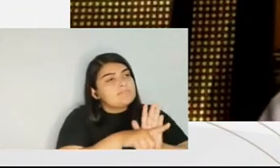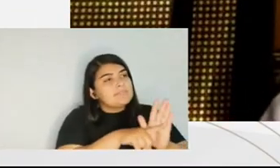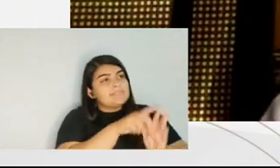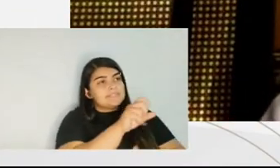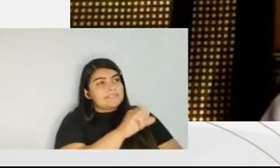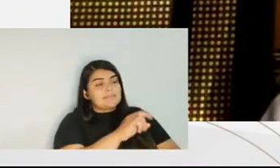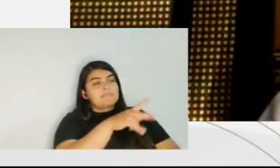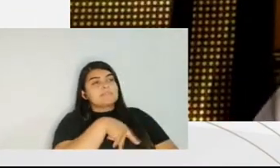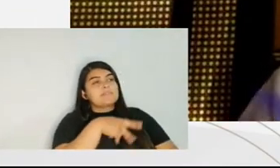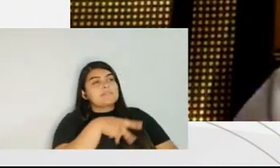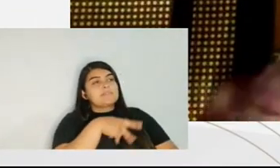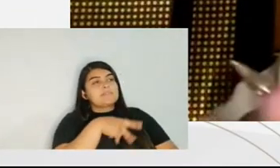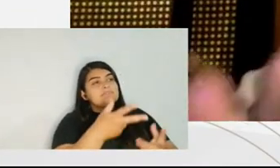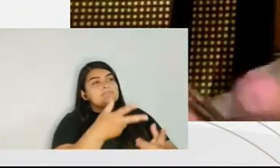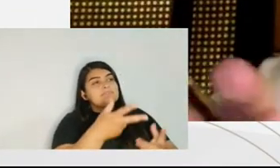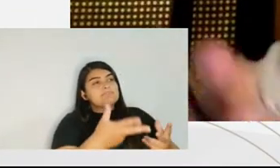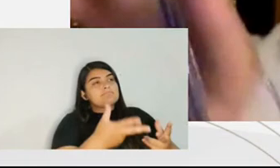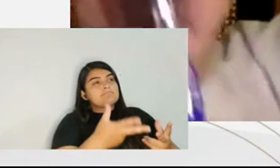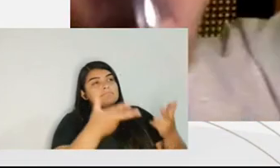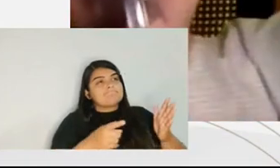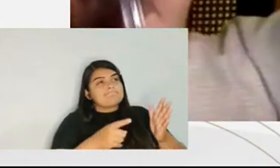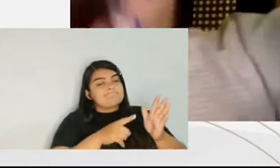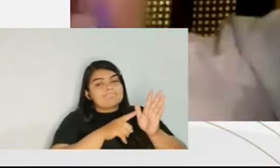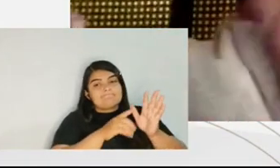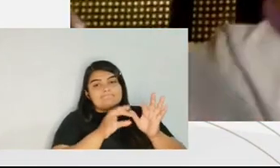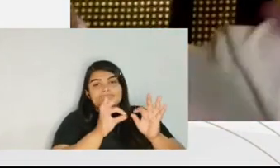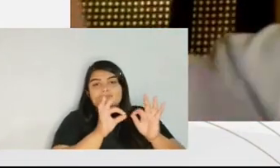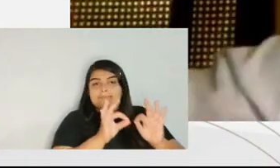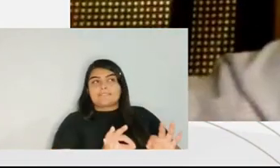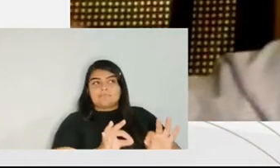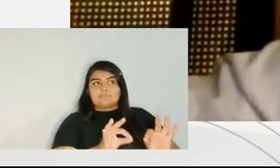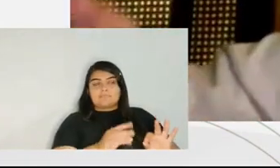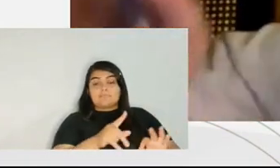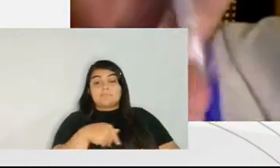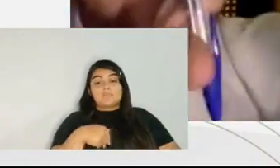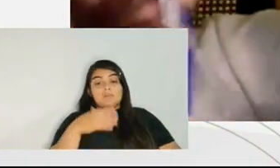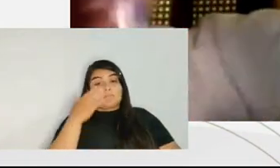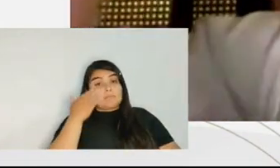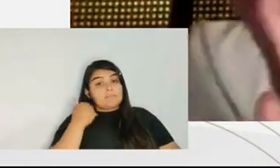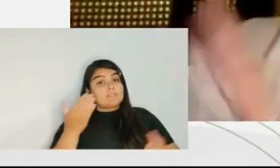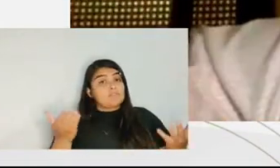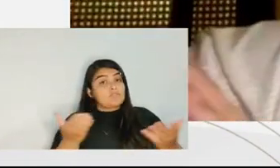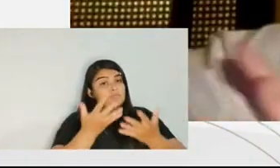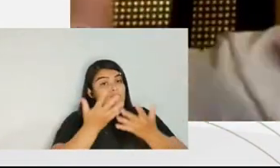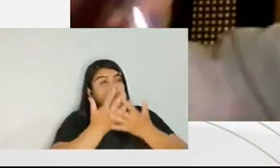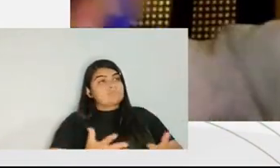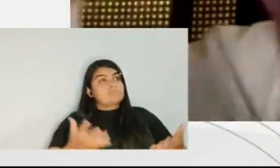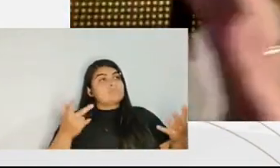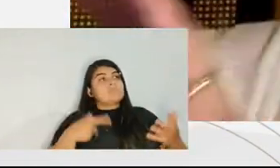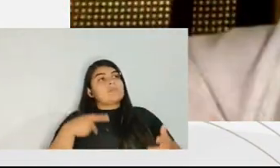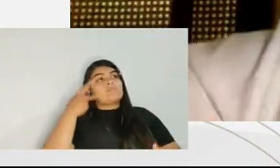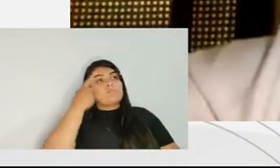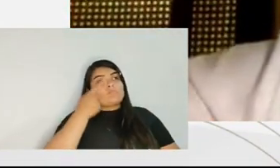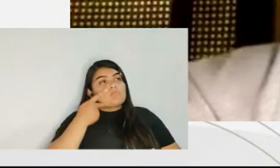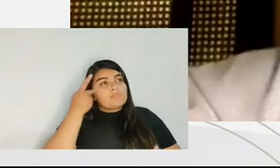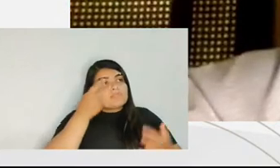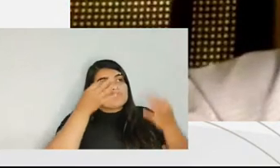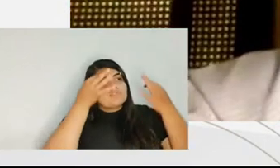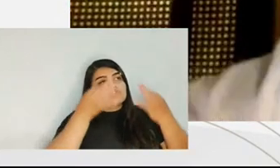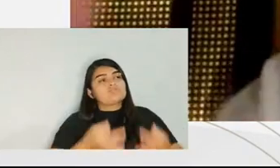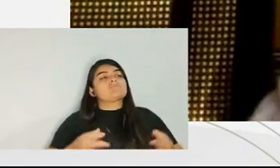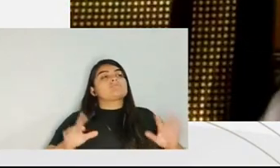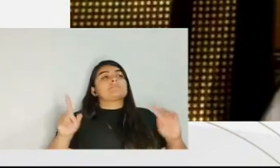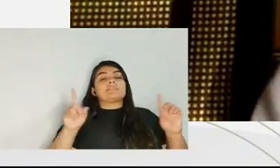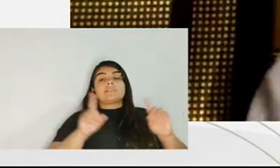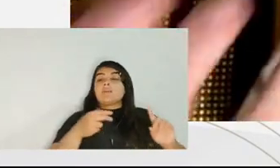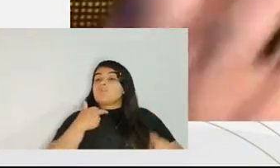if he was literally volunteered so i defend that in the